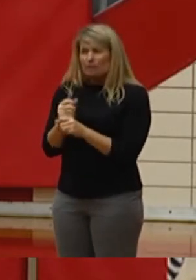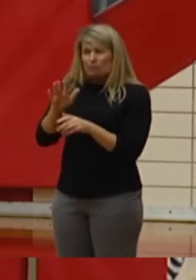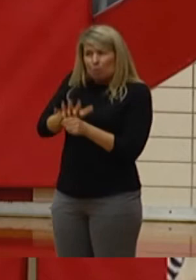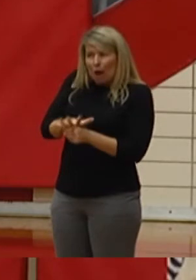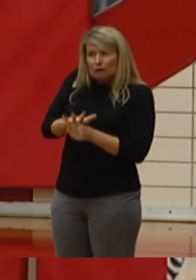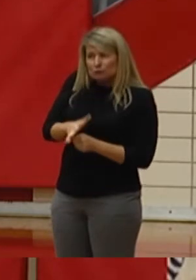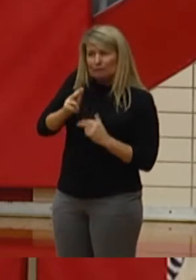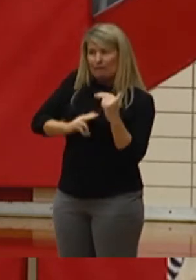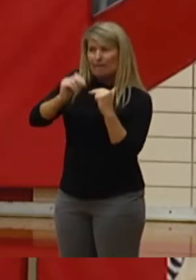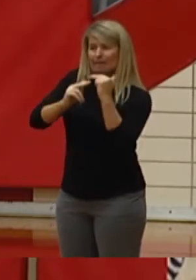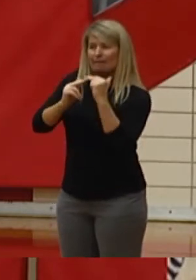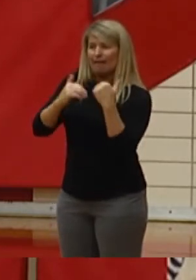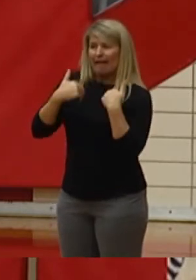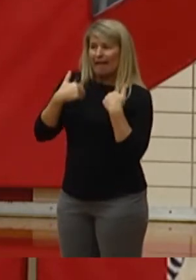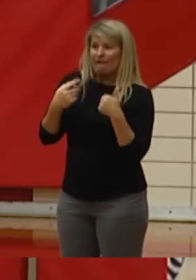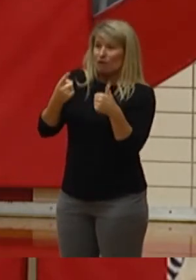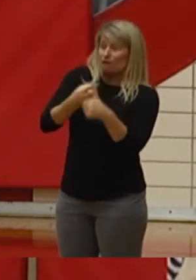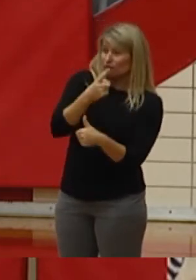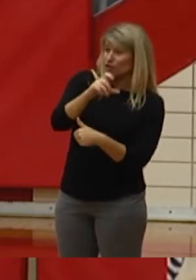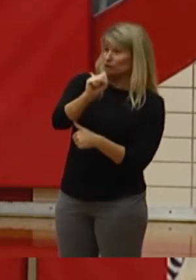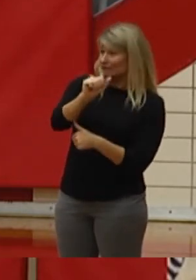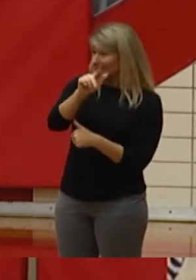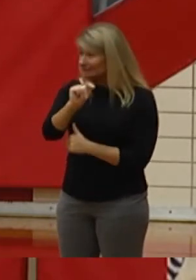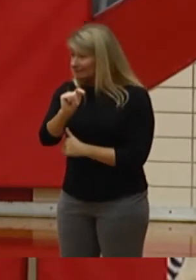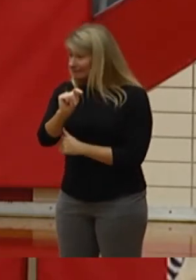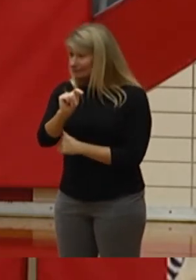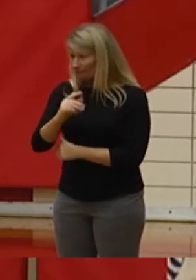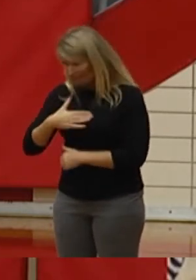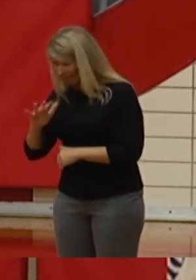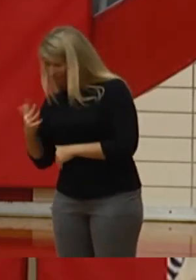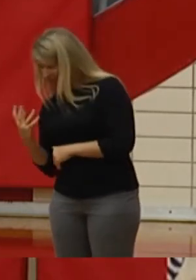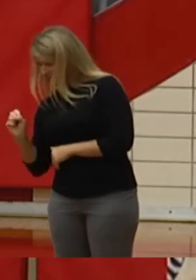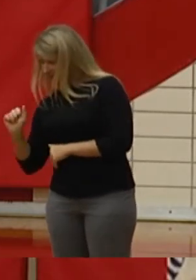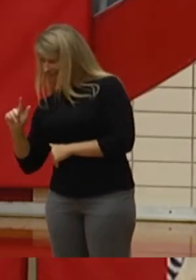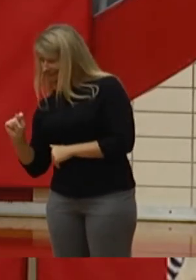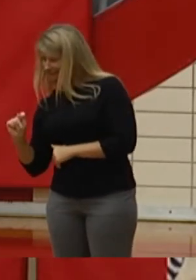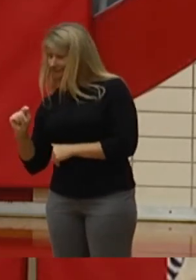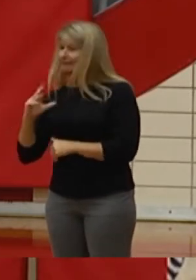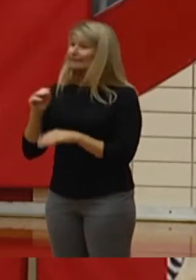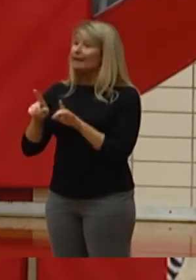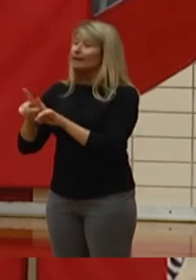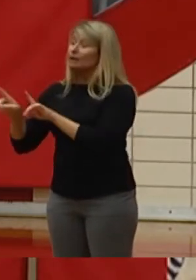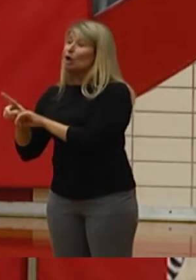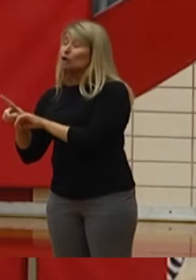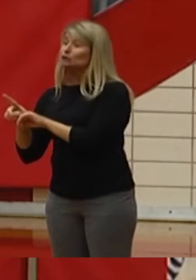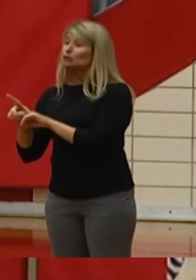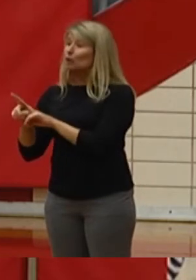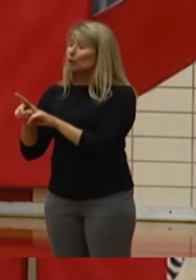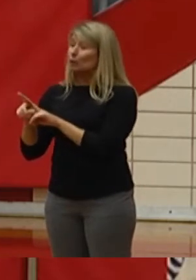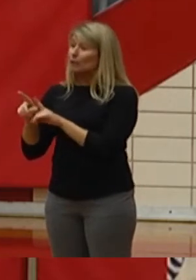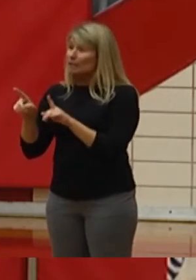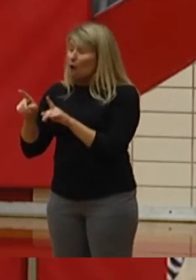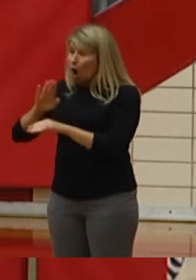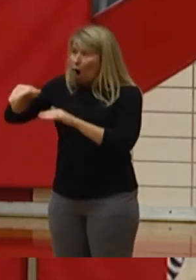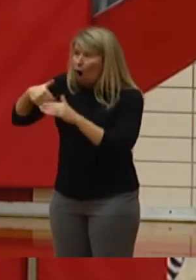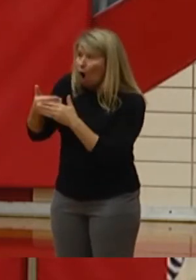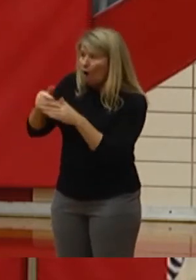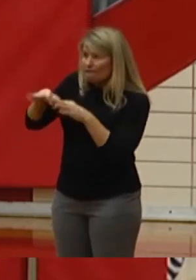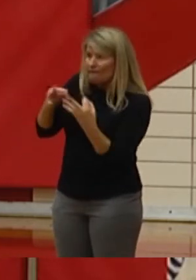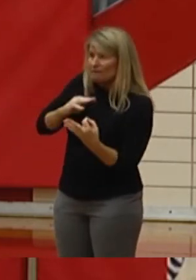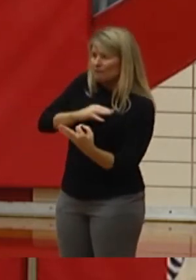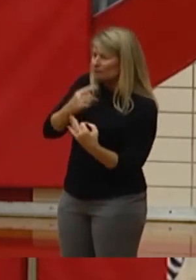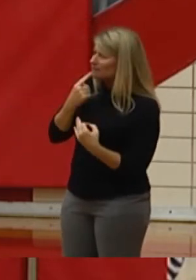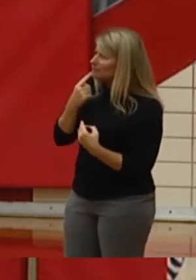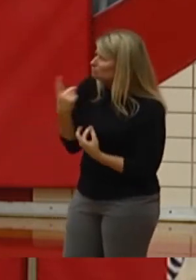like my fifth SAT. And this was also the beginning of a two-year period in which any family member you've ever known would ask you what you're going to do with your